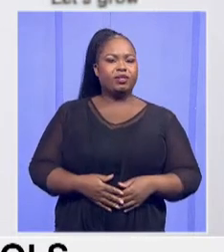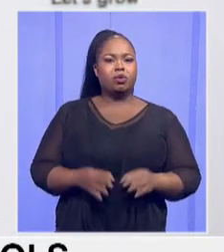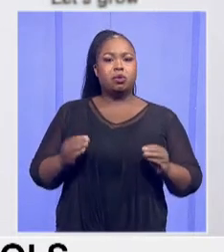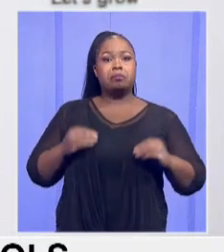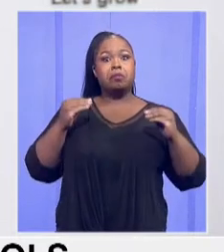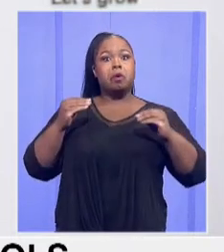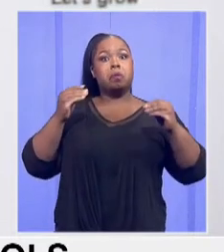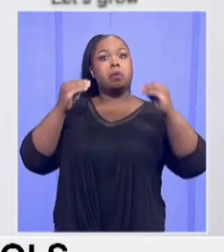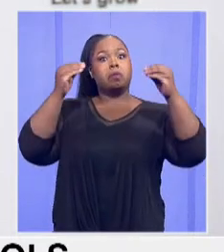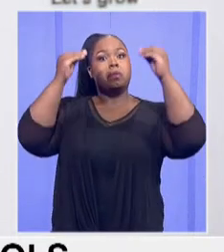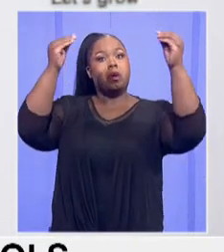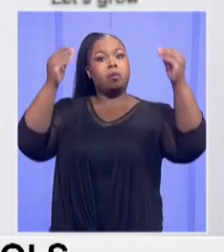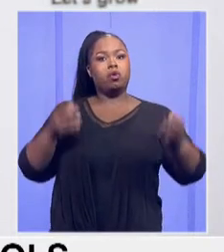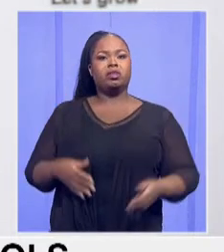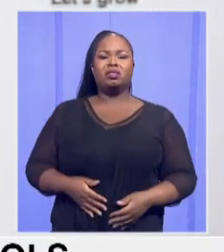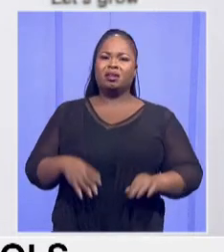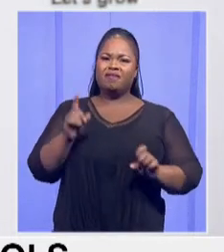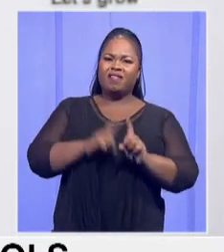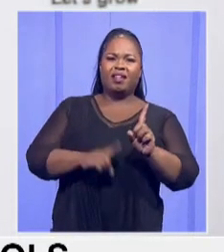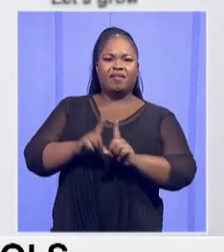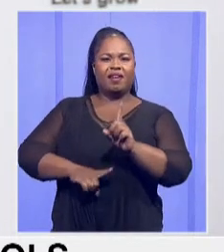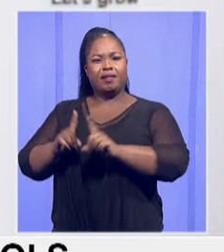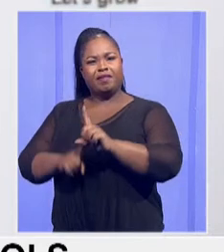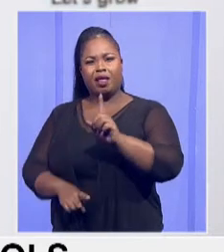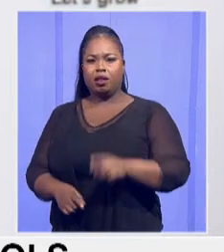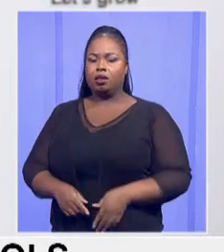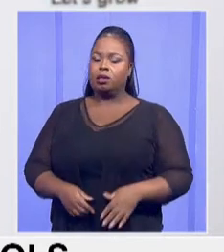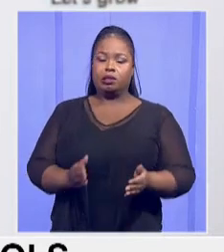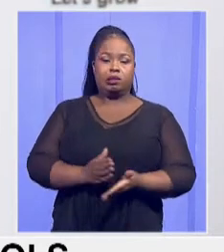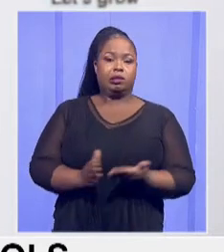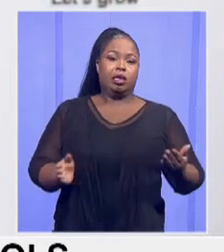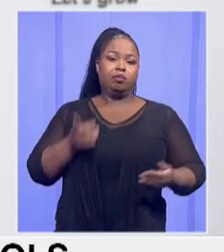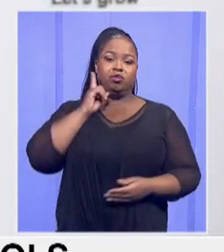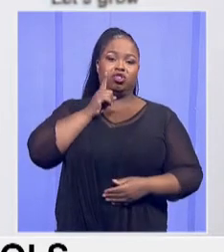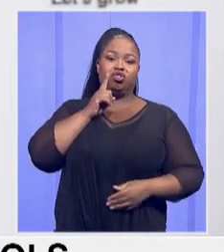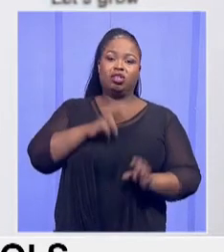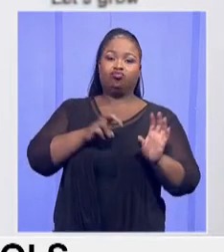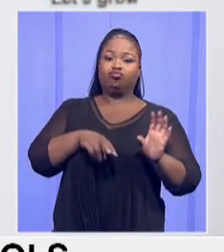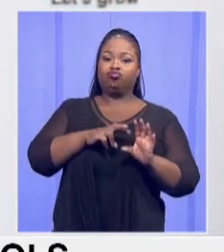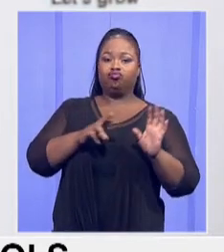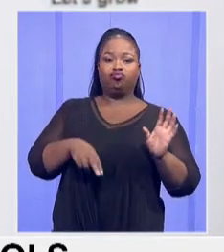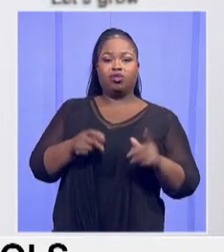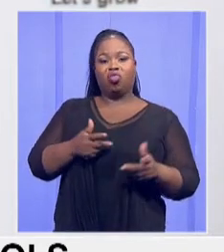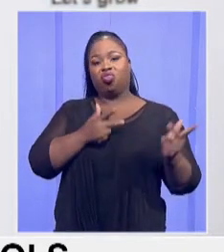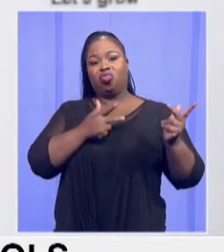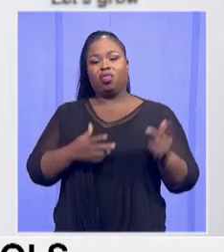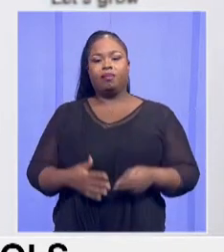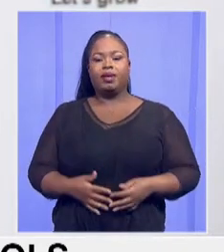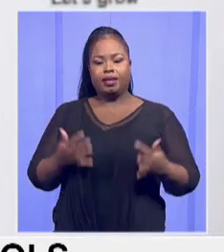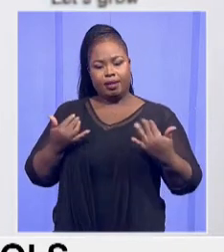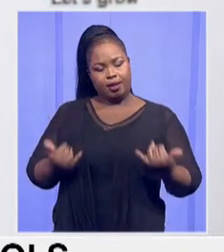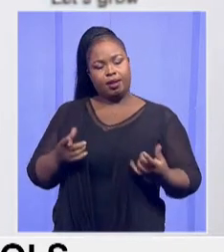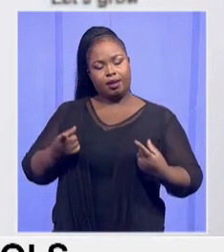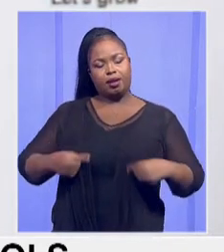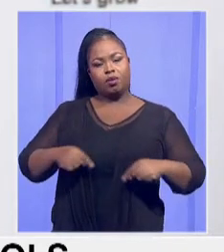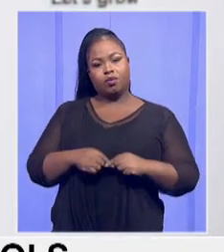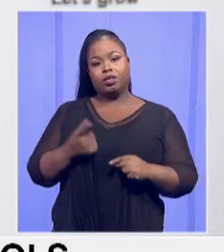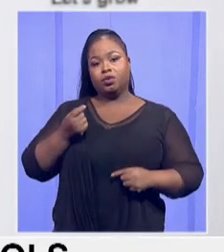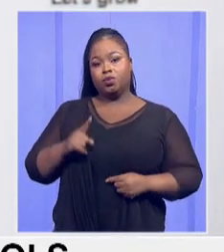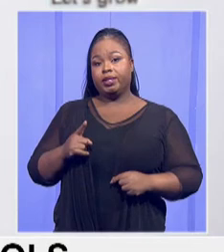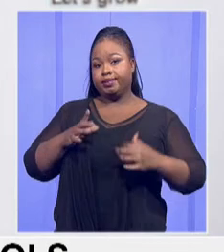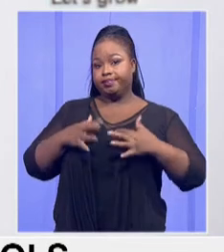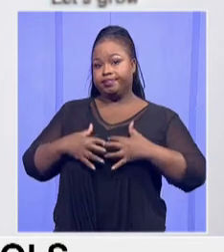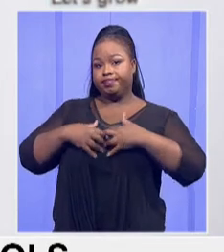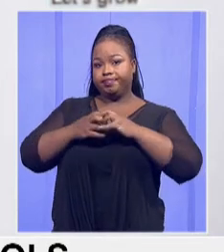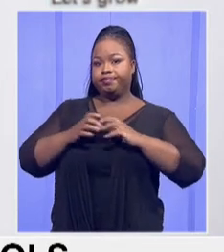high failure, teachers not staying very long. And as a result, we have put together now a steering committee to say